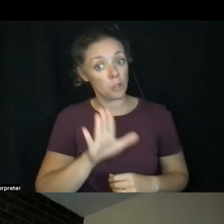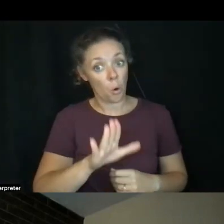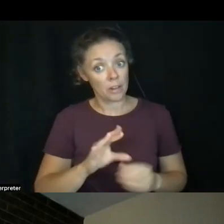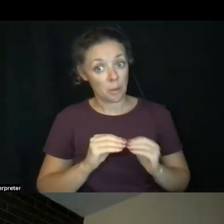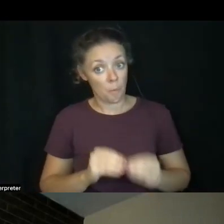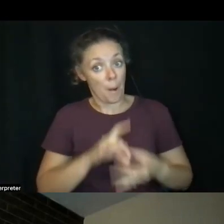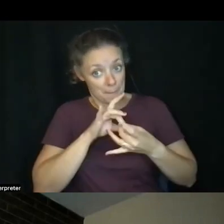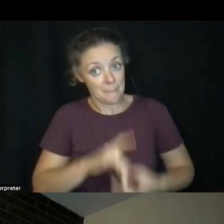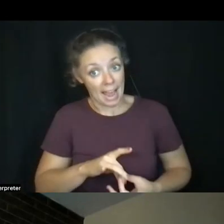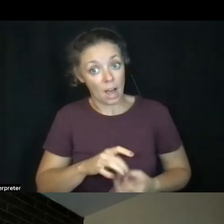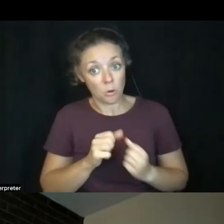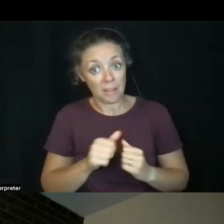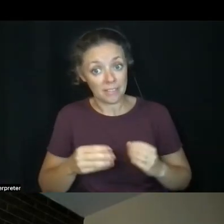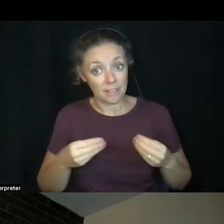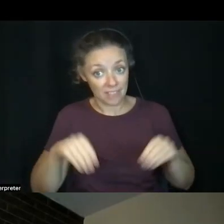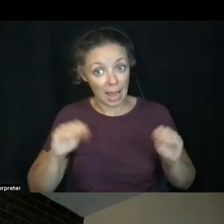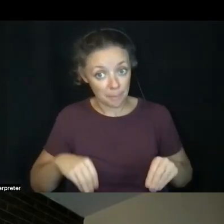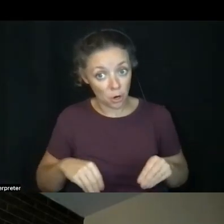the fibers.